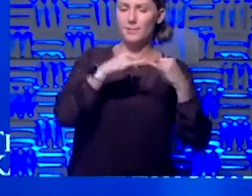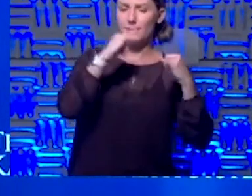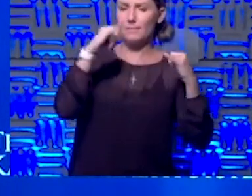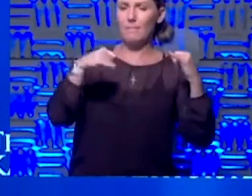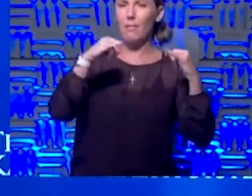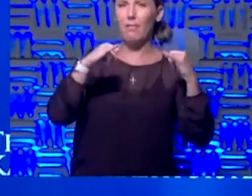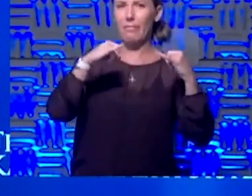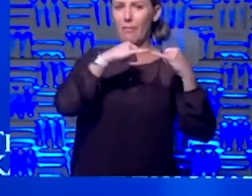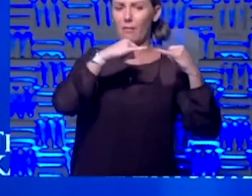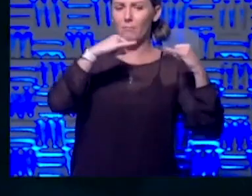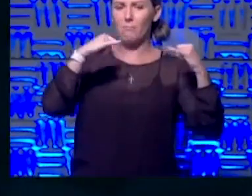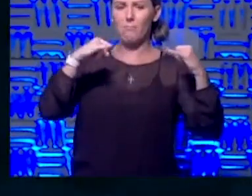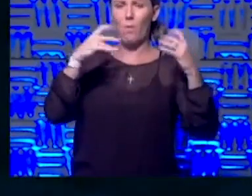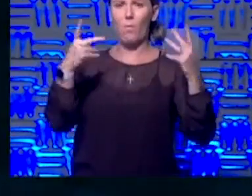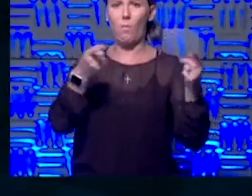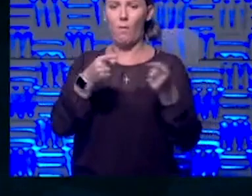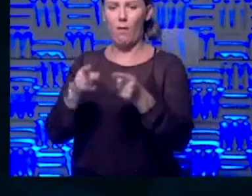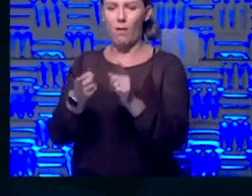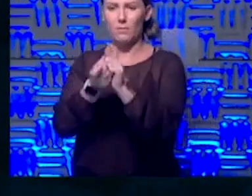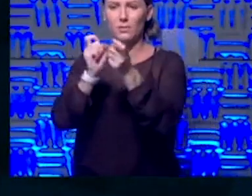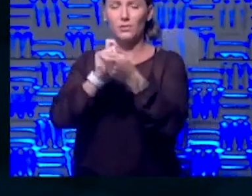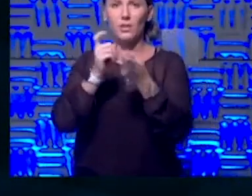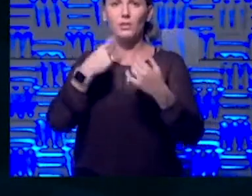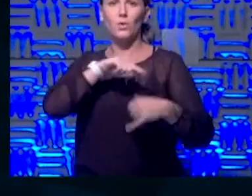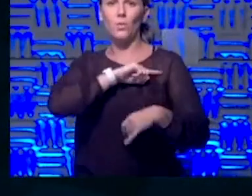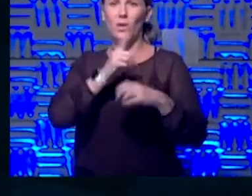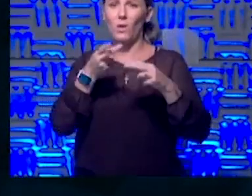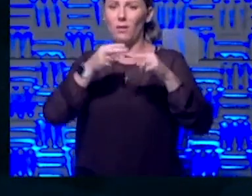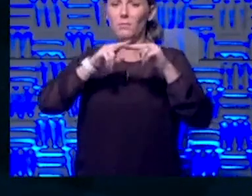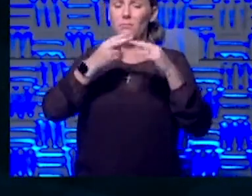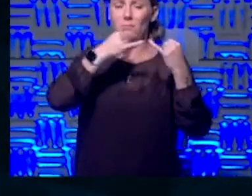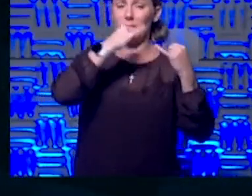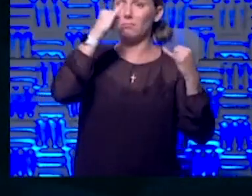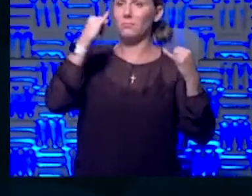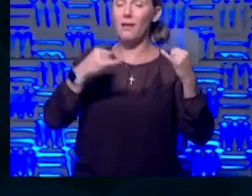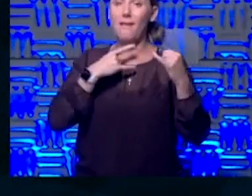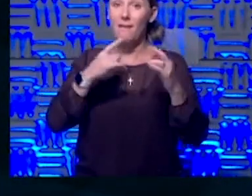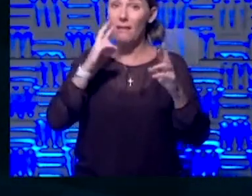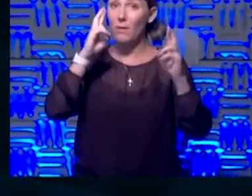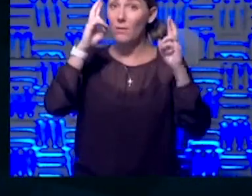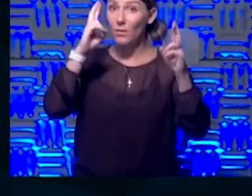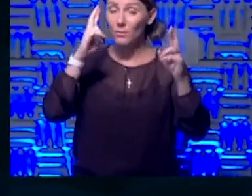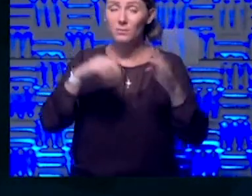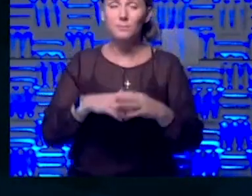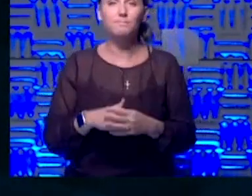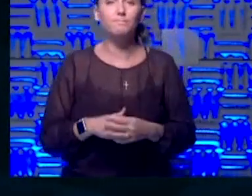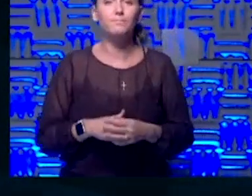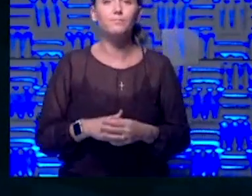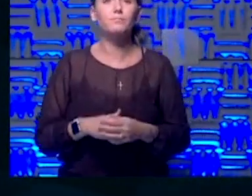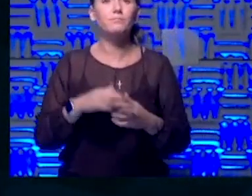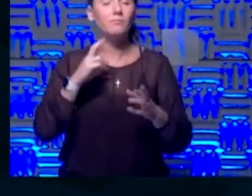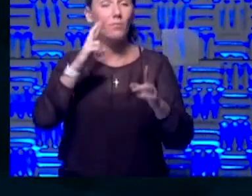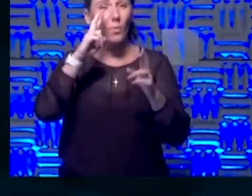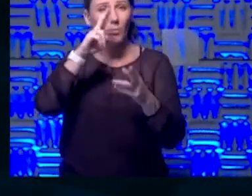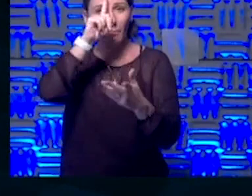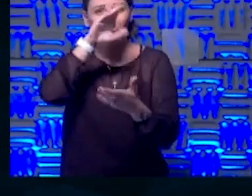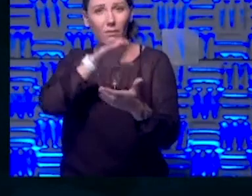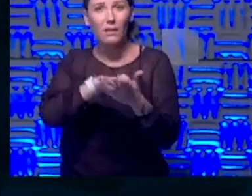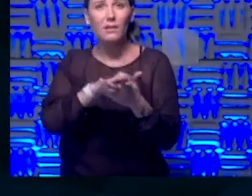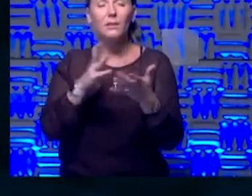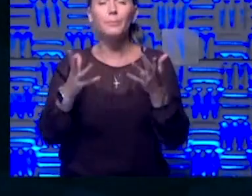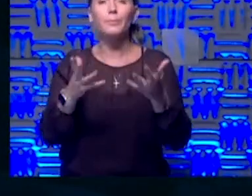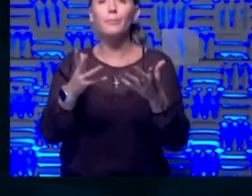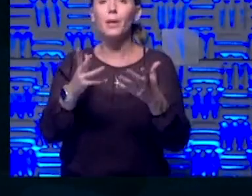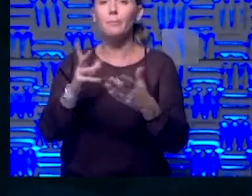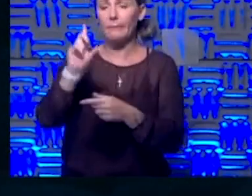What's happened to change that? We are going up. How do we bend it? I hope, I believe that maybe